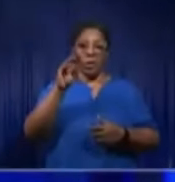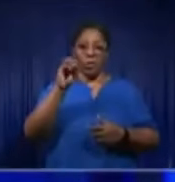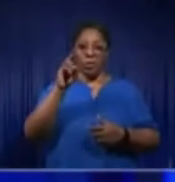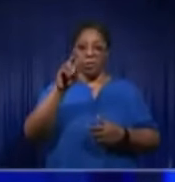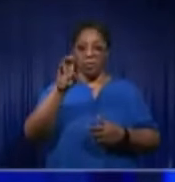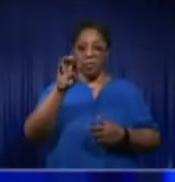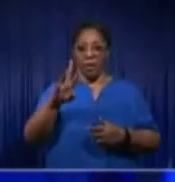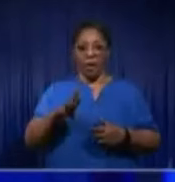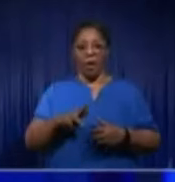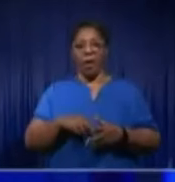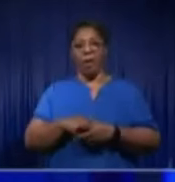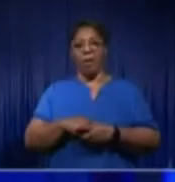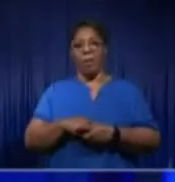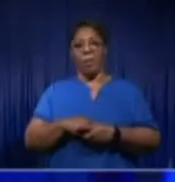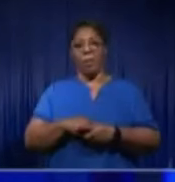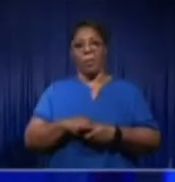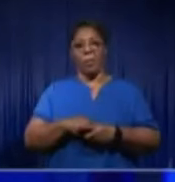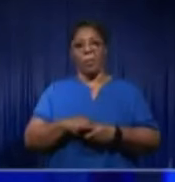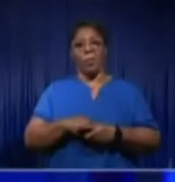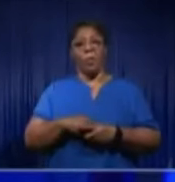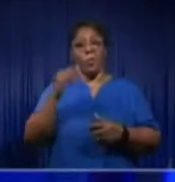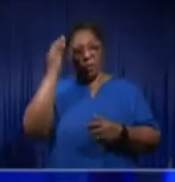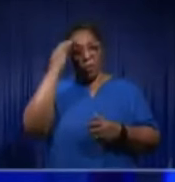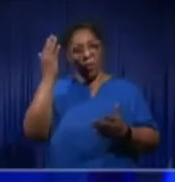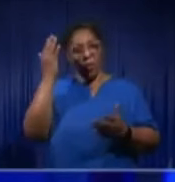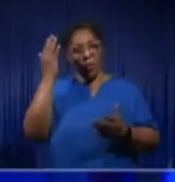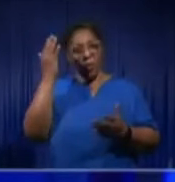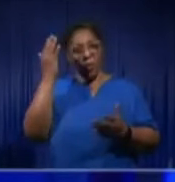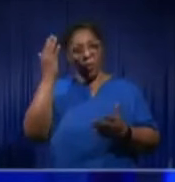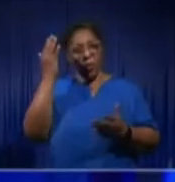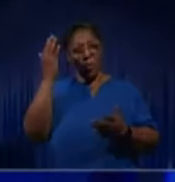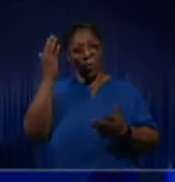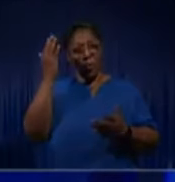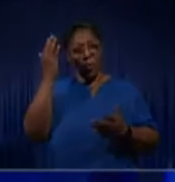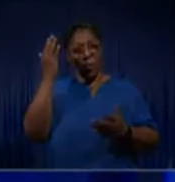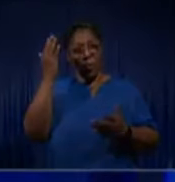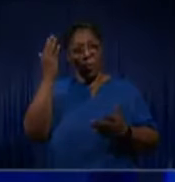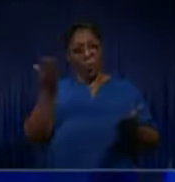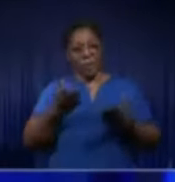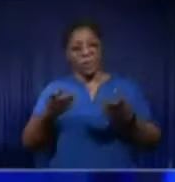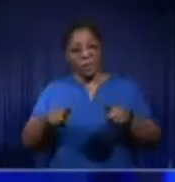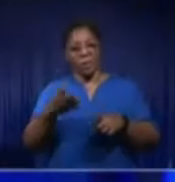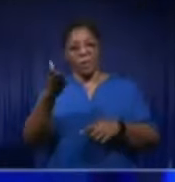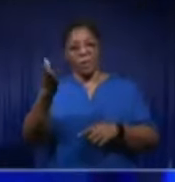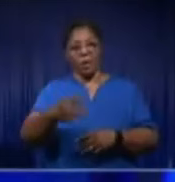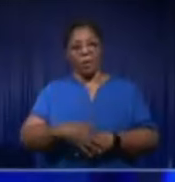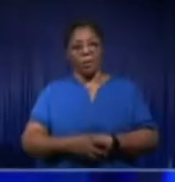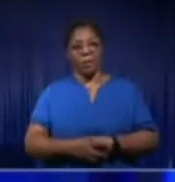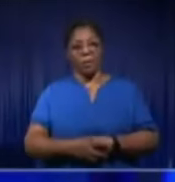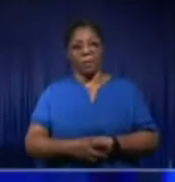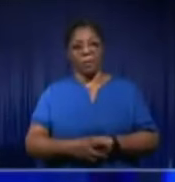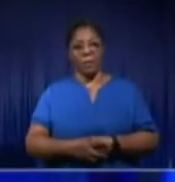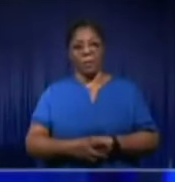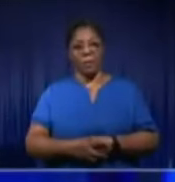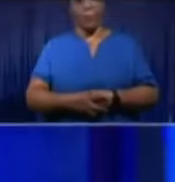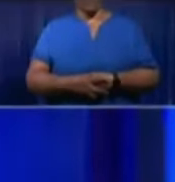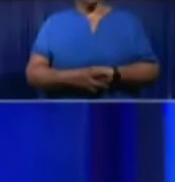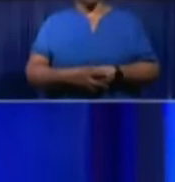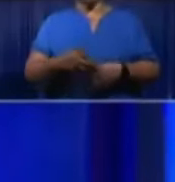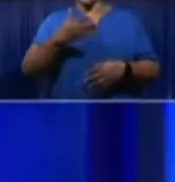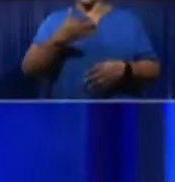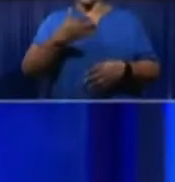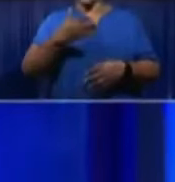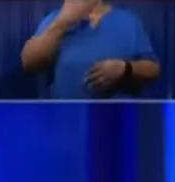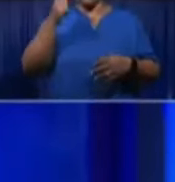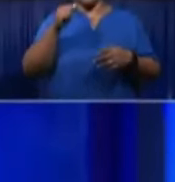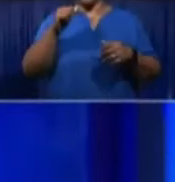of all the things that have transpired there. The best of systems can be in place, but when you have